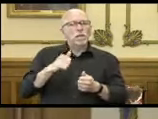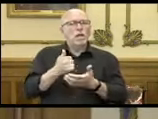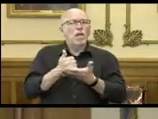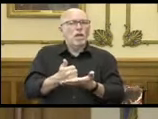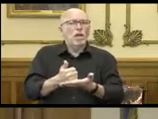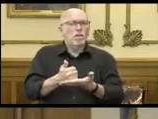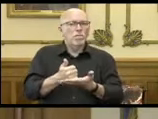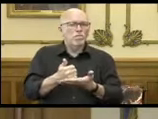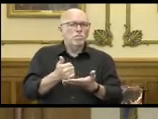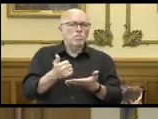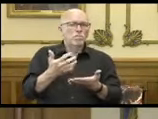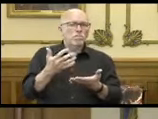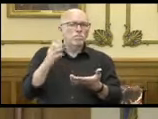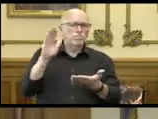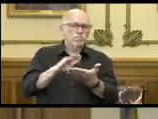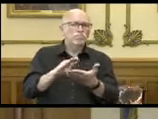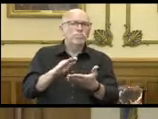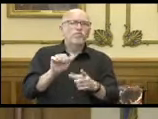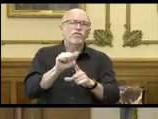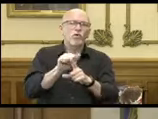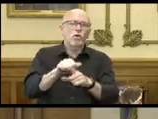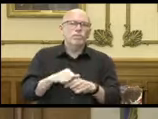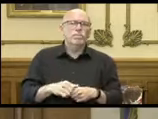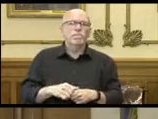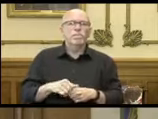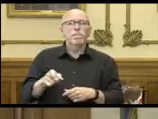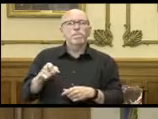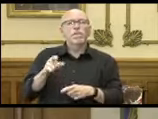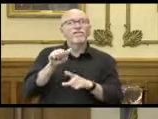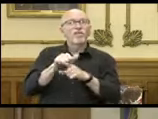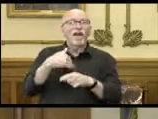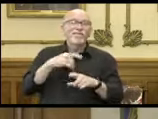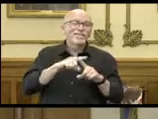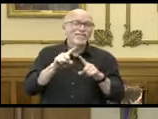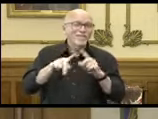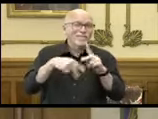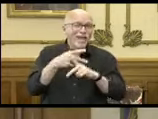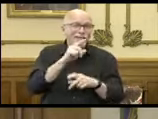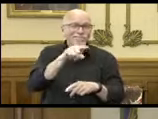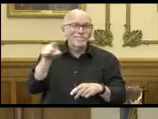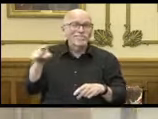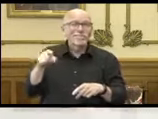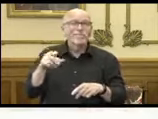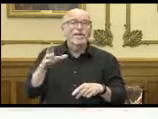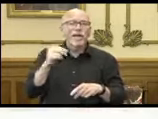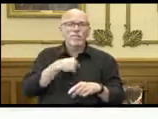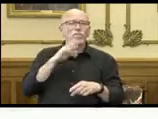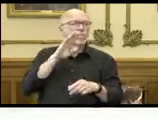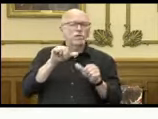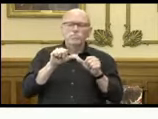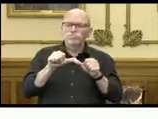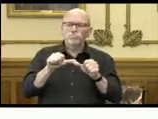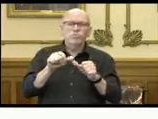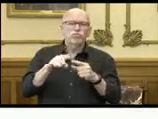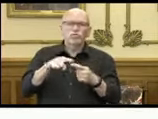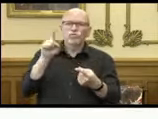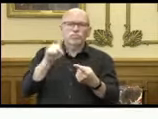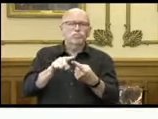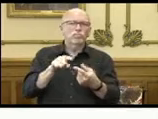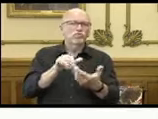thwart a fraud. Our fraud comes in many forms and we're going to remain vigilant in addressing it.